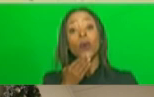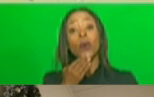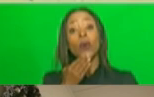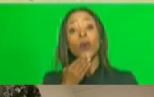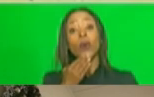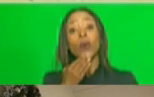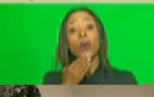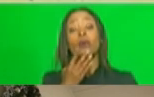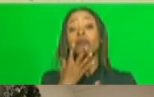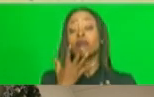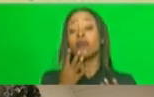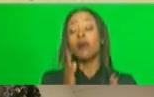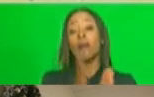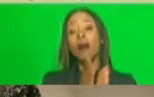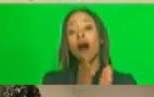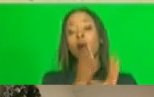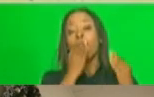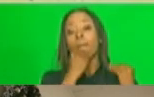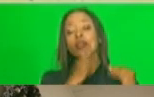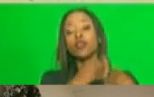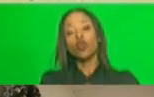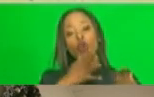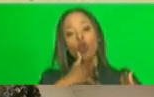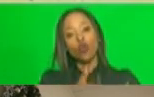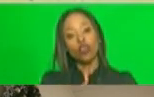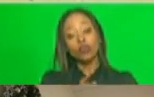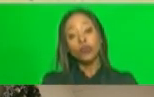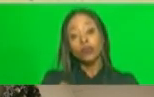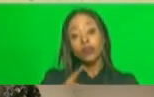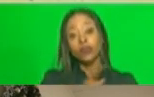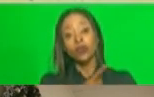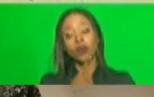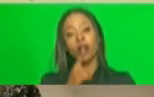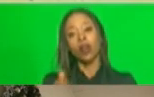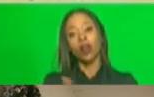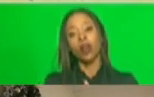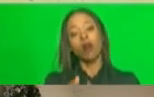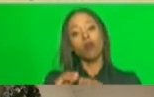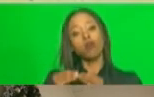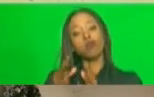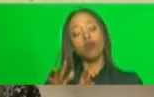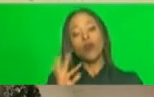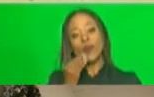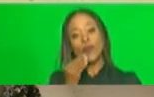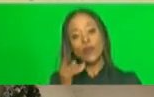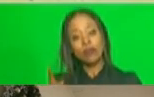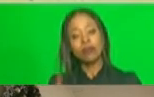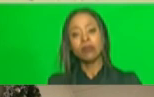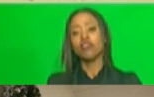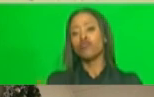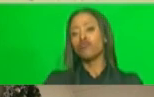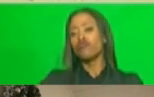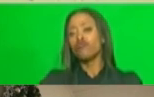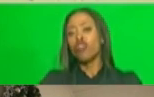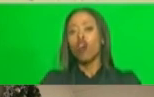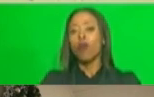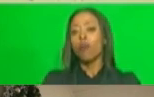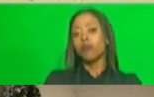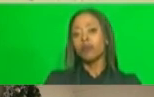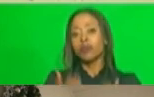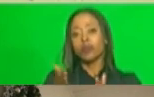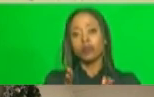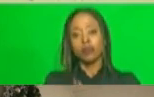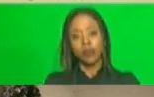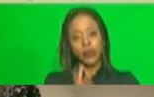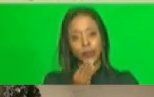about? With all registered manufacturers, retailers and suppliers,